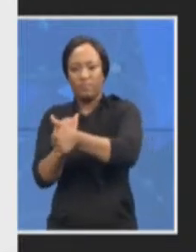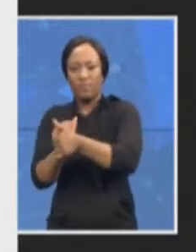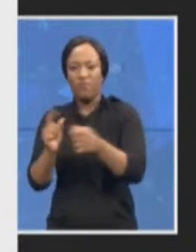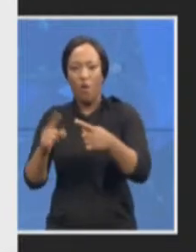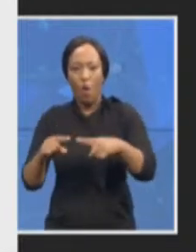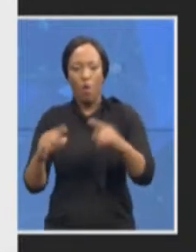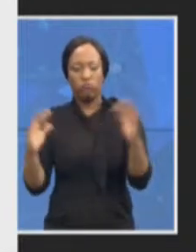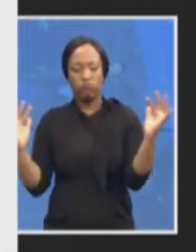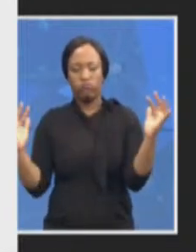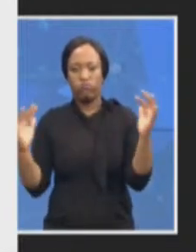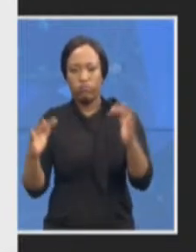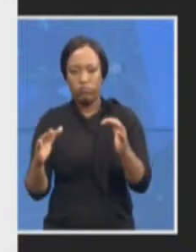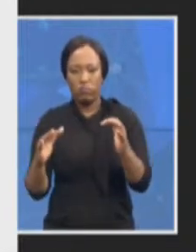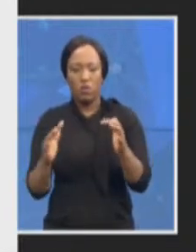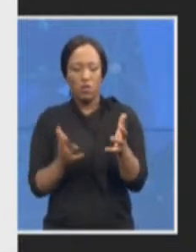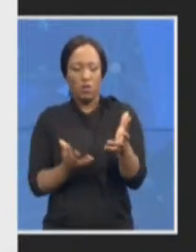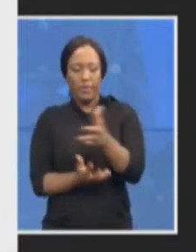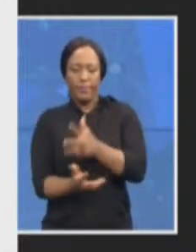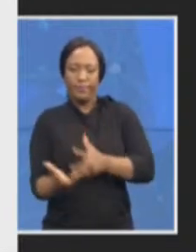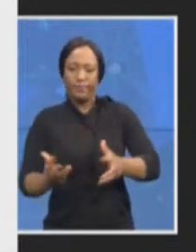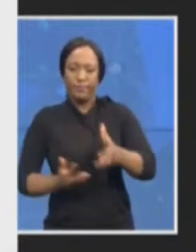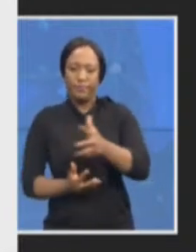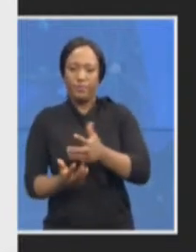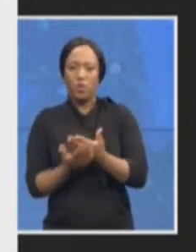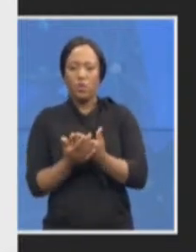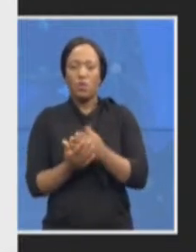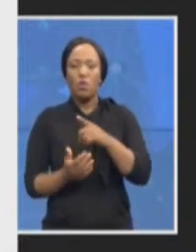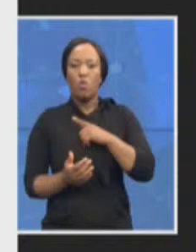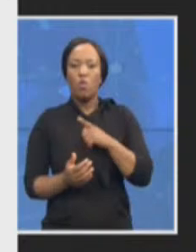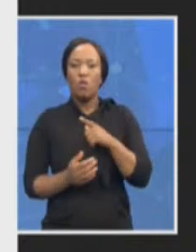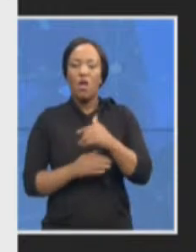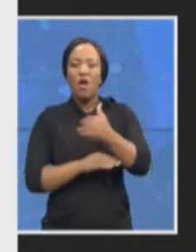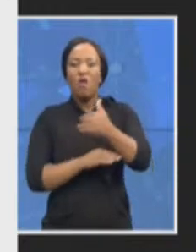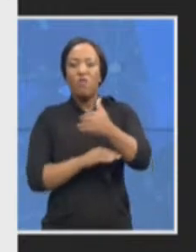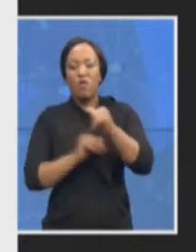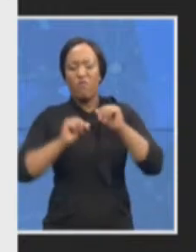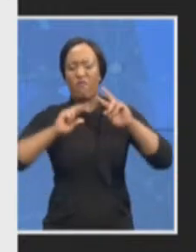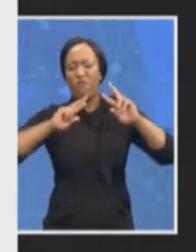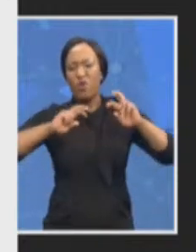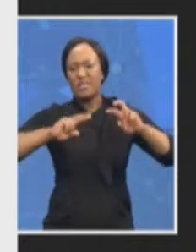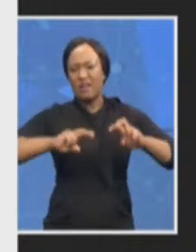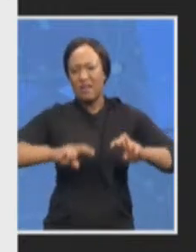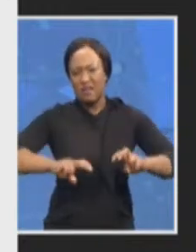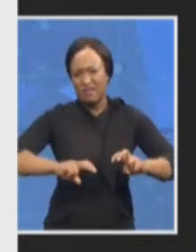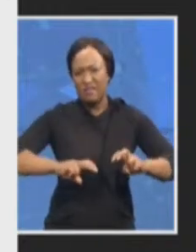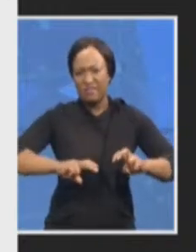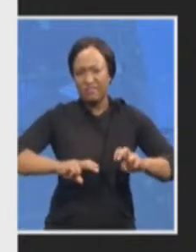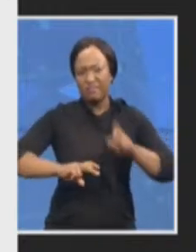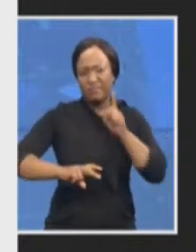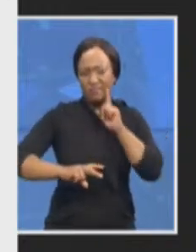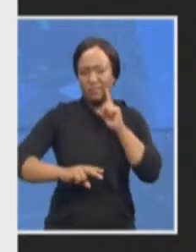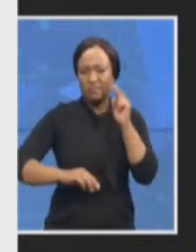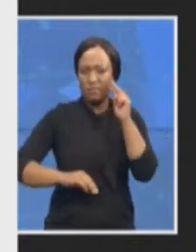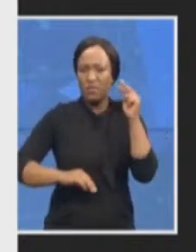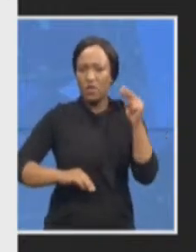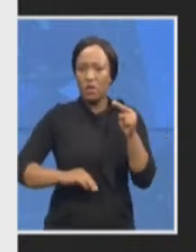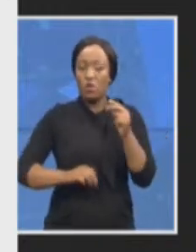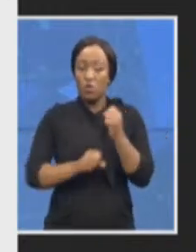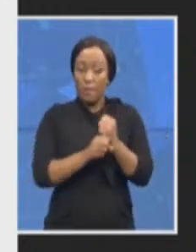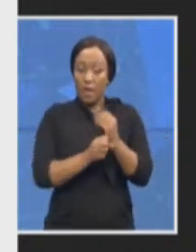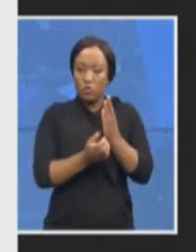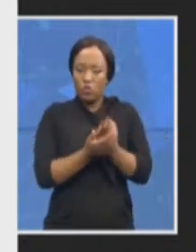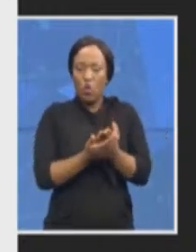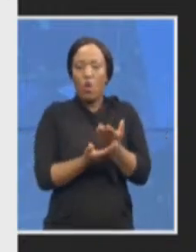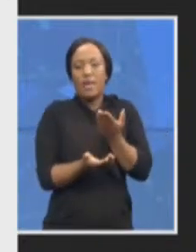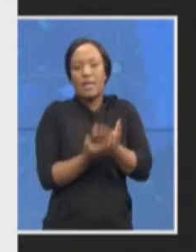forensic accounting point of view we will make sure that we have sufficient capability to do the forensic analysis so